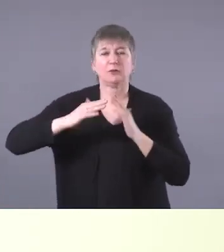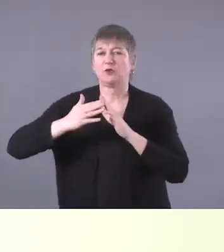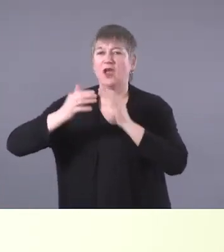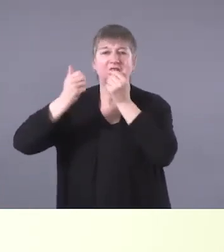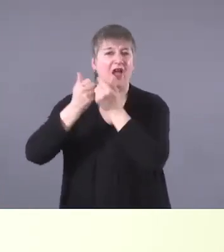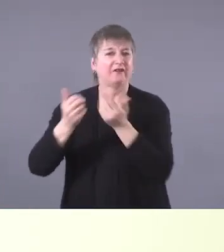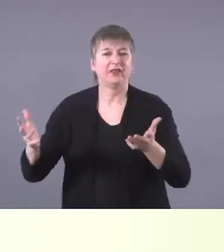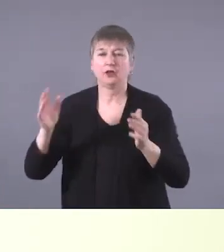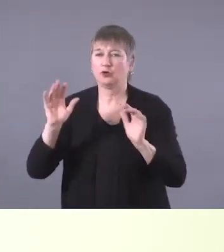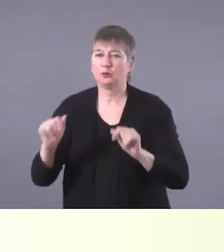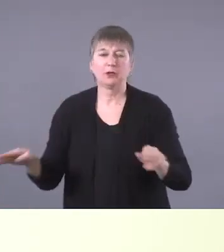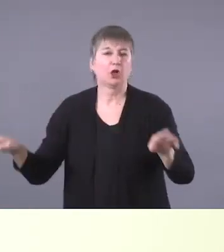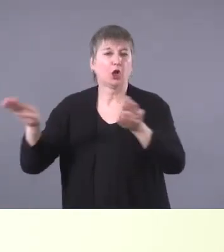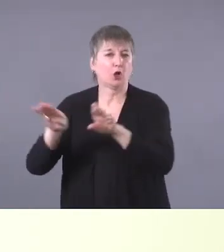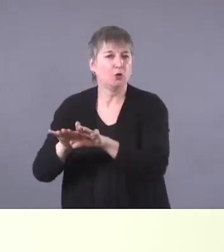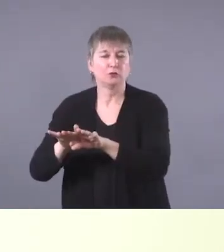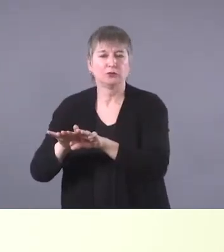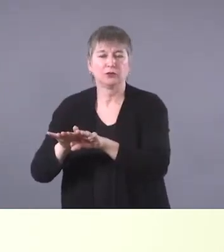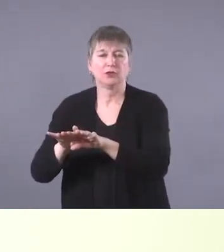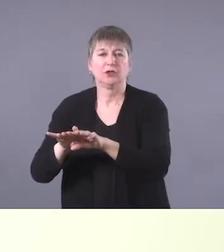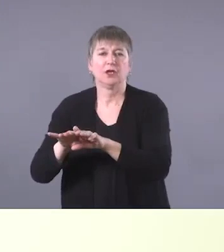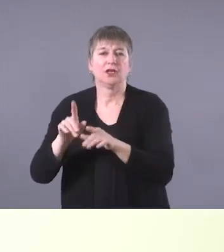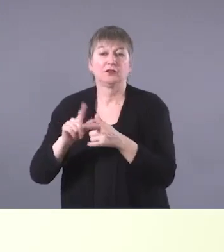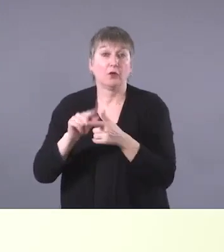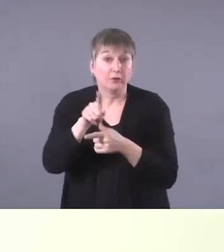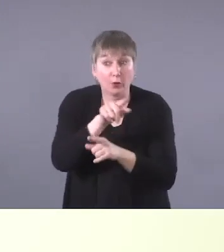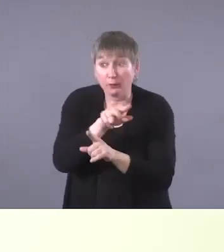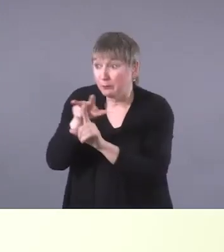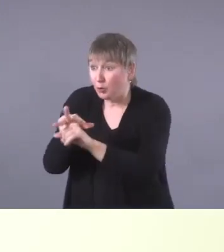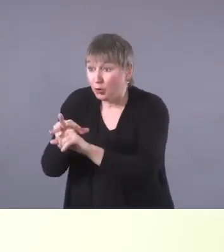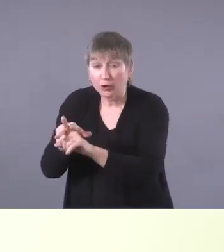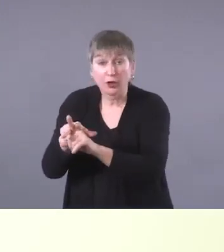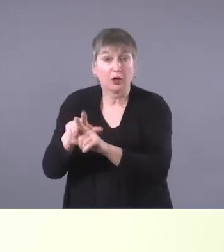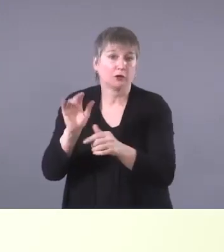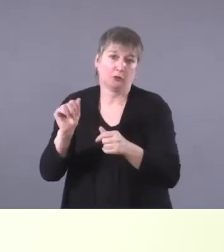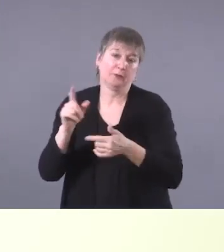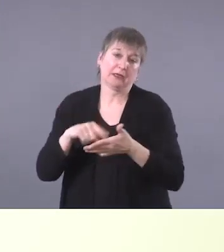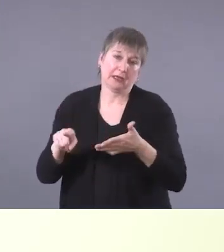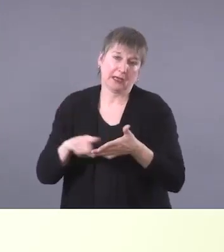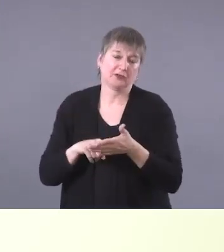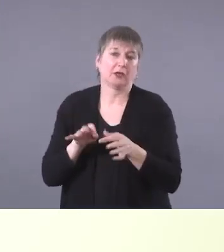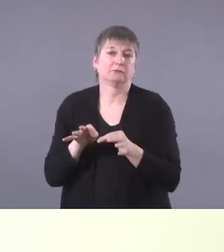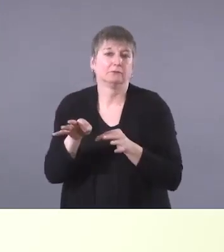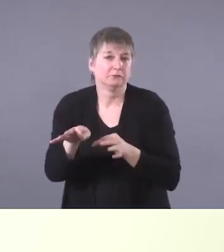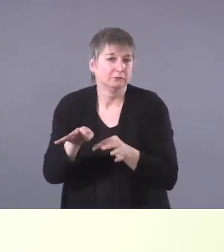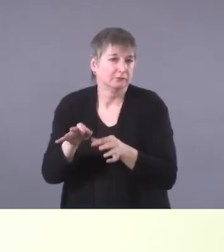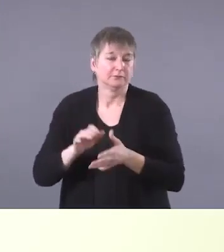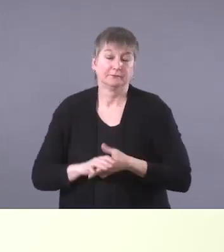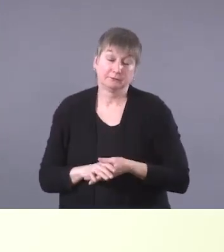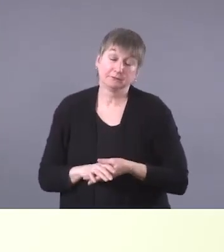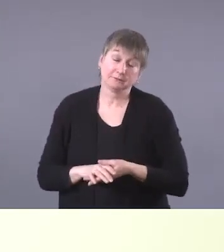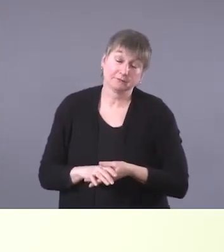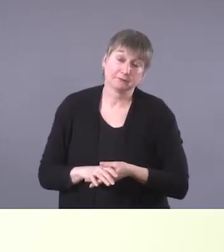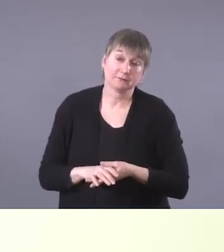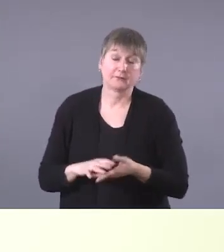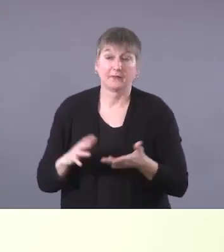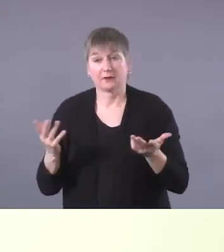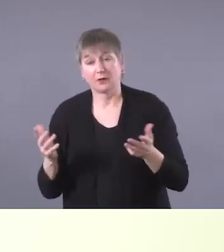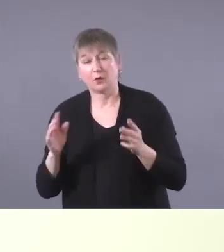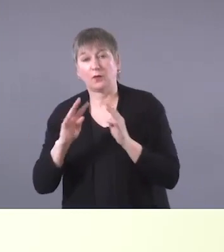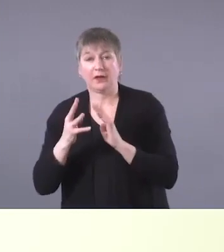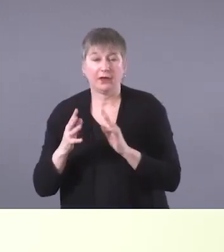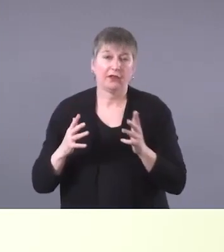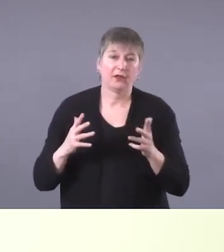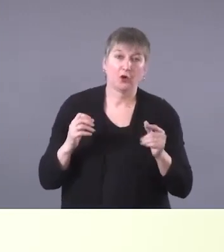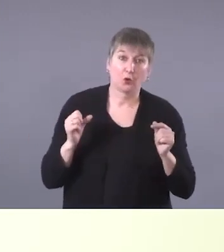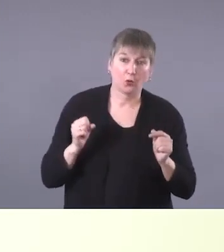to shut down completely. So any previously made plans will be canceled and need to be rescheduled. Um, extreme weather, like cold can,